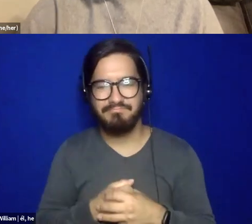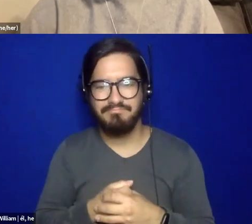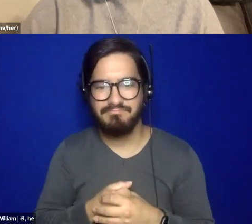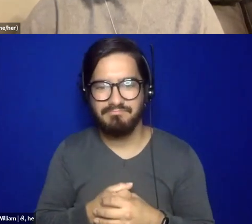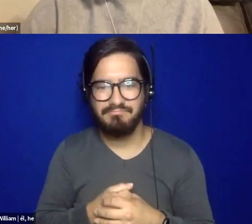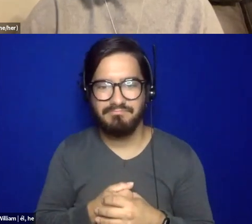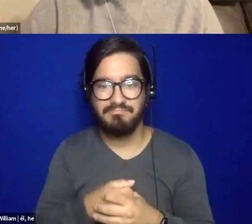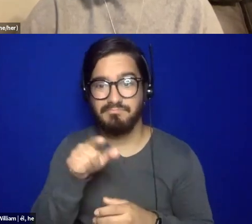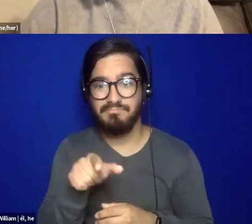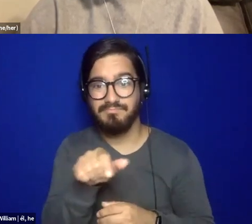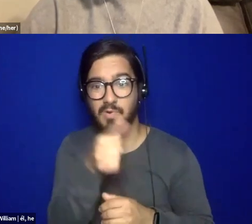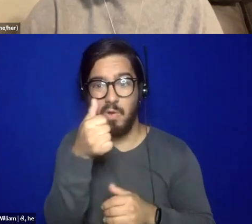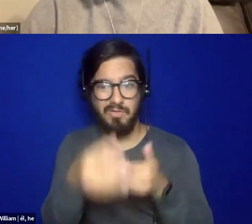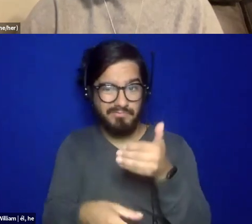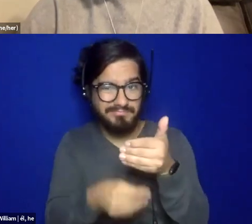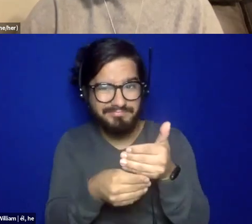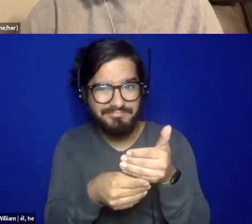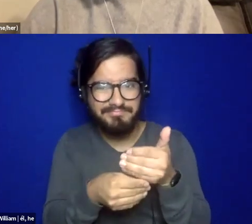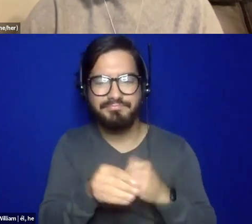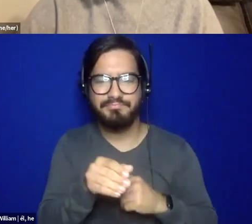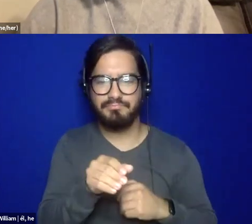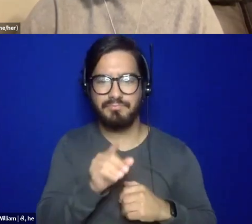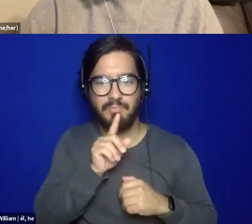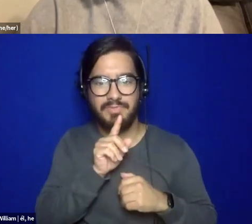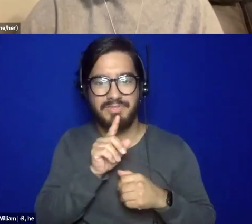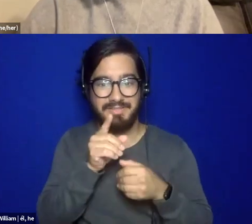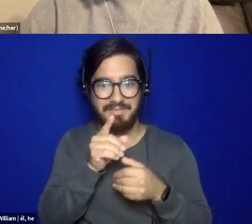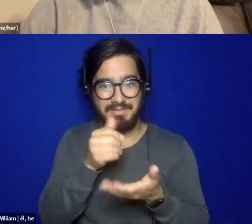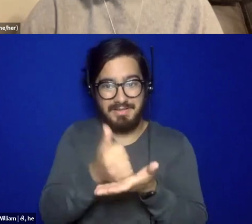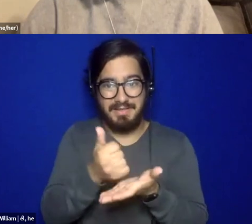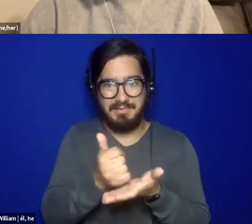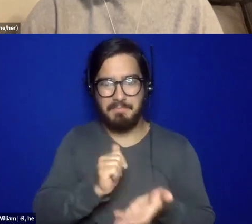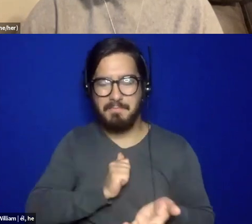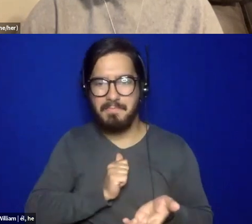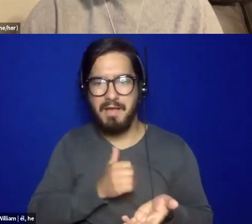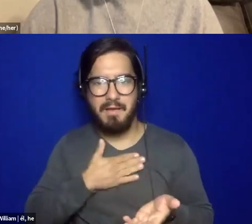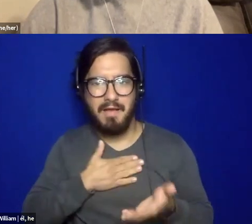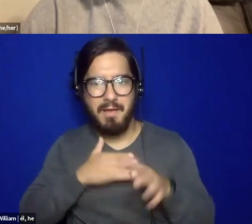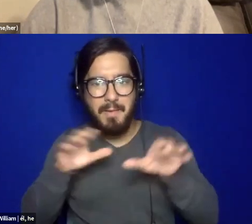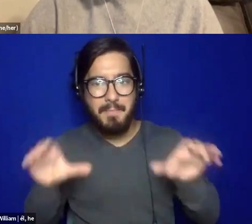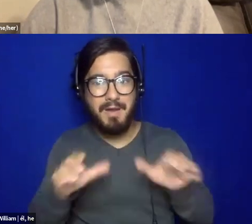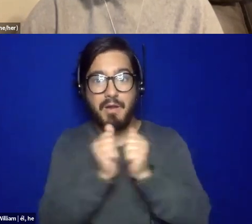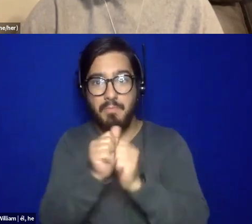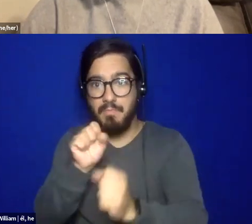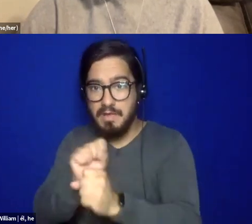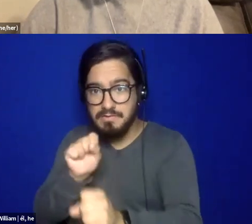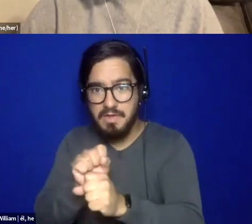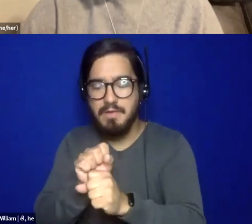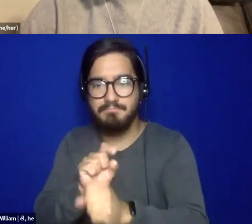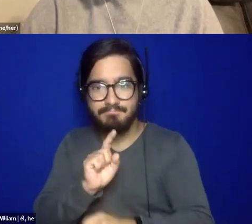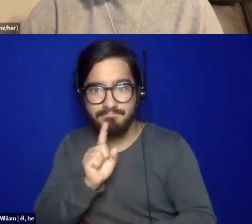I was going to mention is, um, what's really helped me with my practice with my job actually is, is